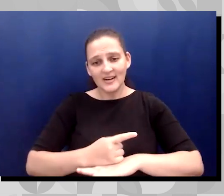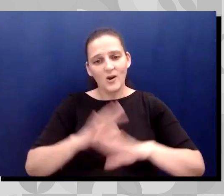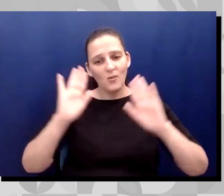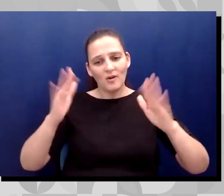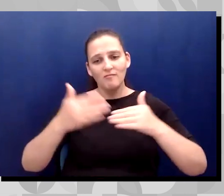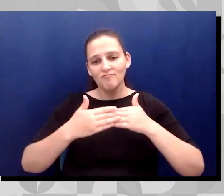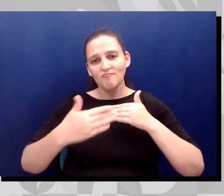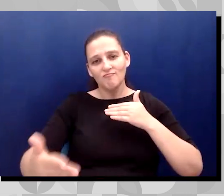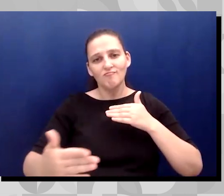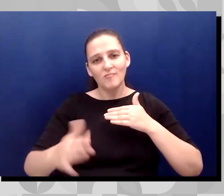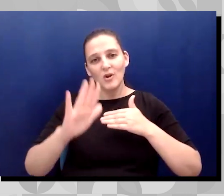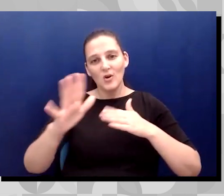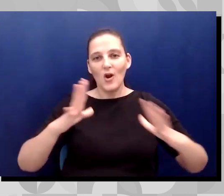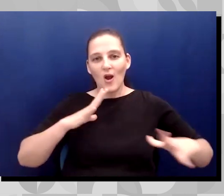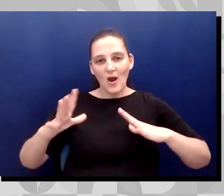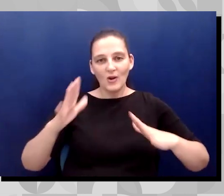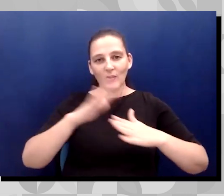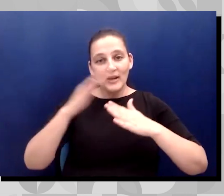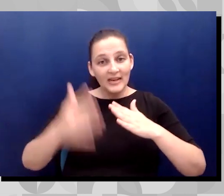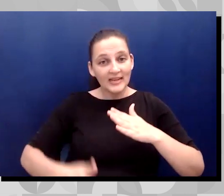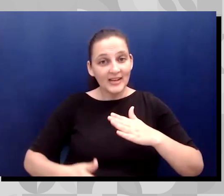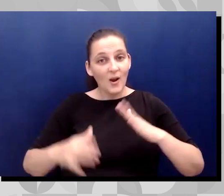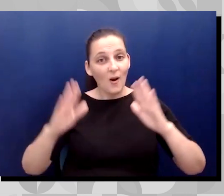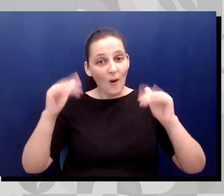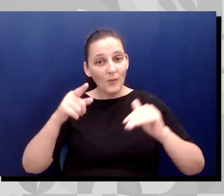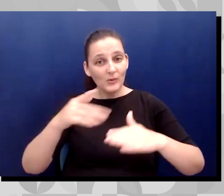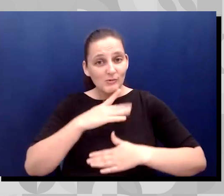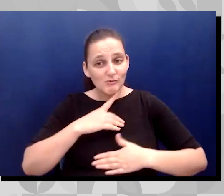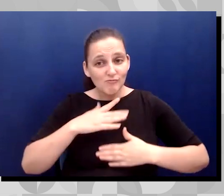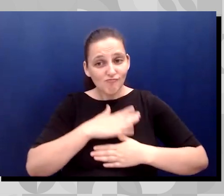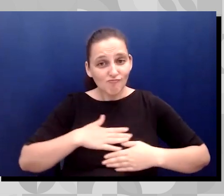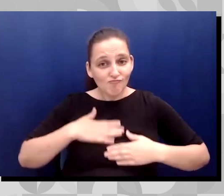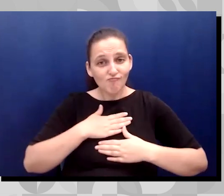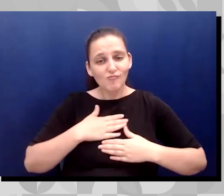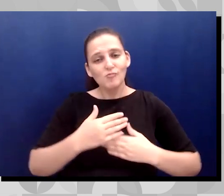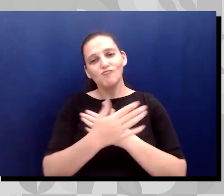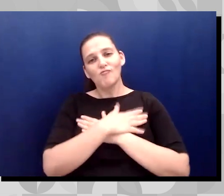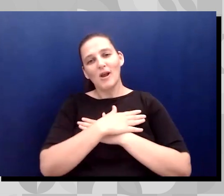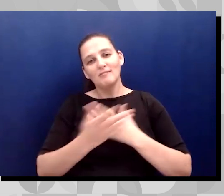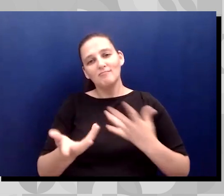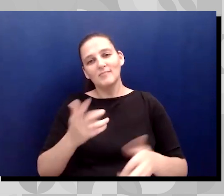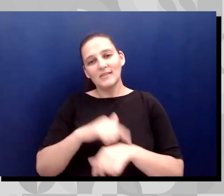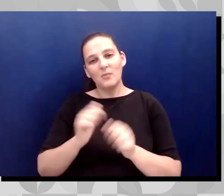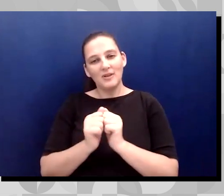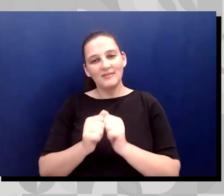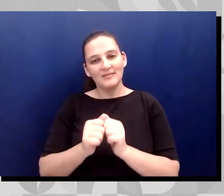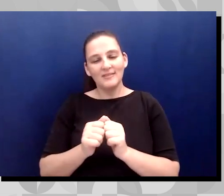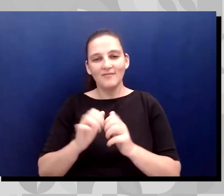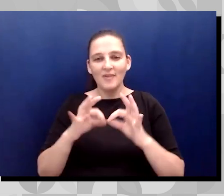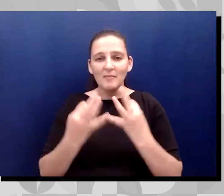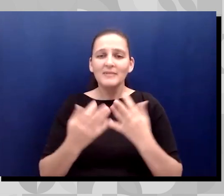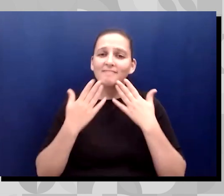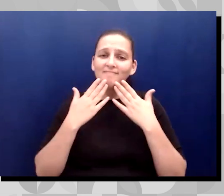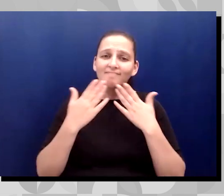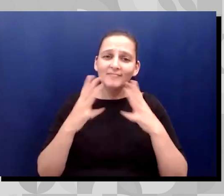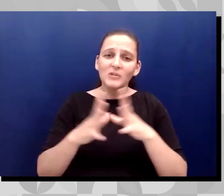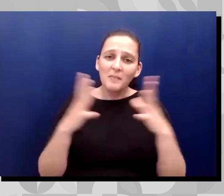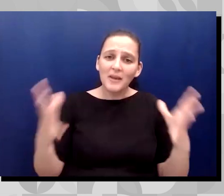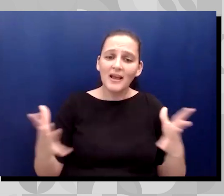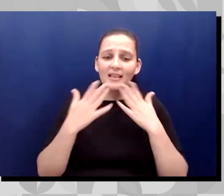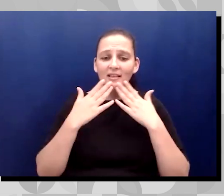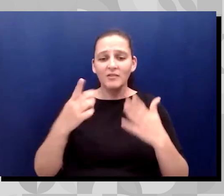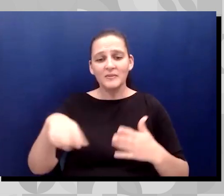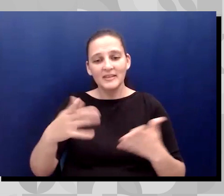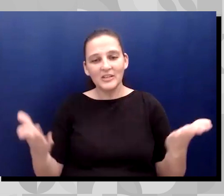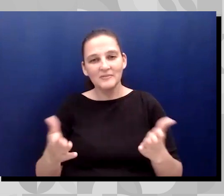weekend. And I hope you all get to enjoy it, um, and rest up and spend time with loved ones. So thank you all so much. Thank you for being here and have a wonderful afternoon.